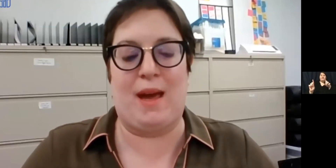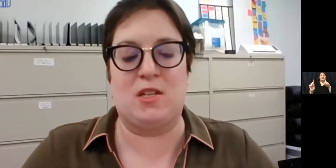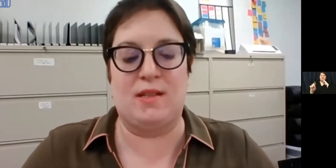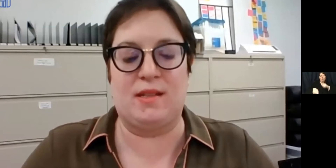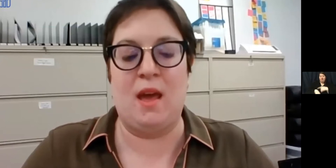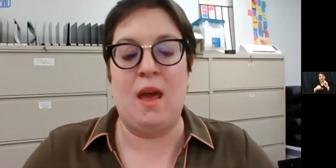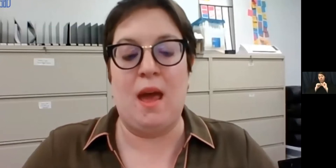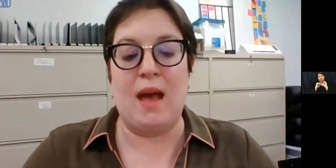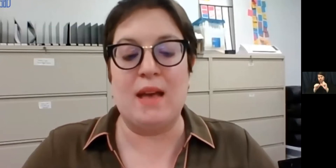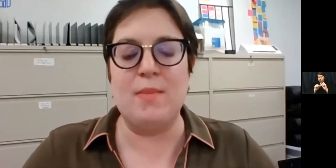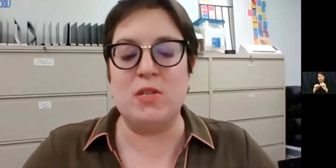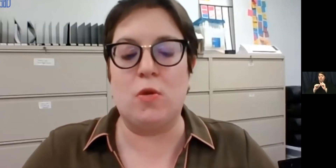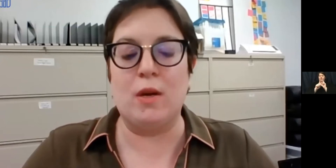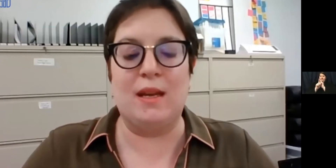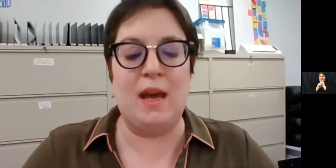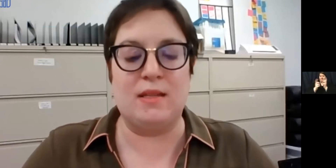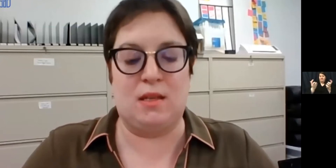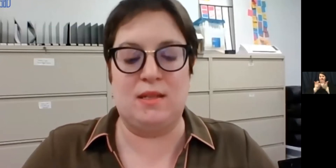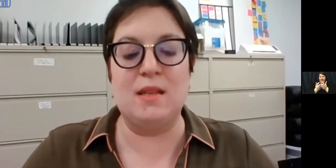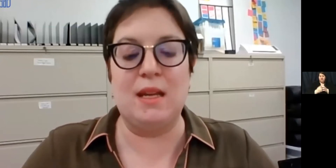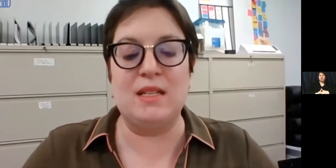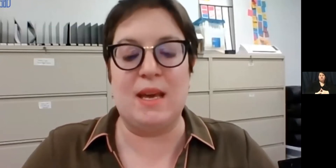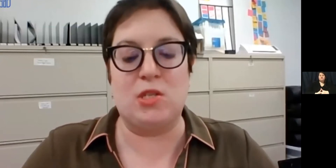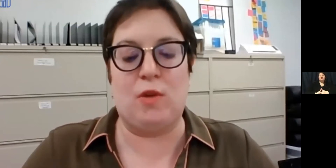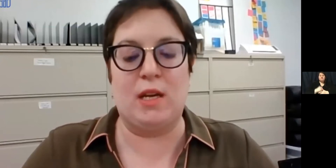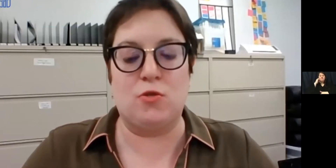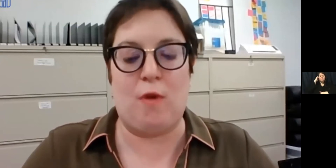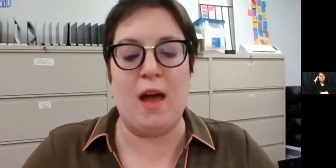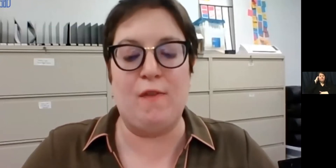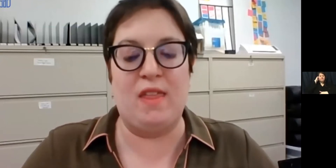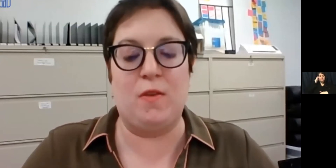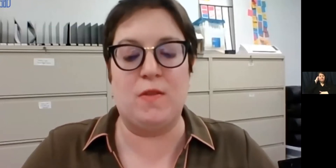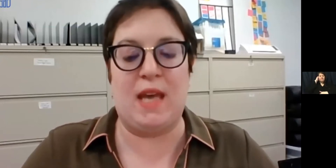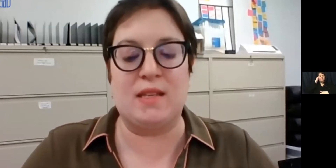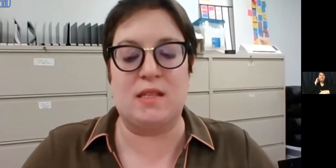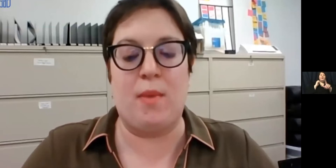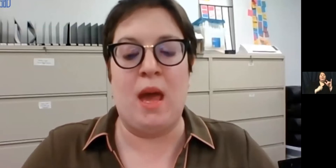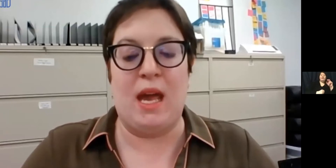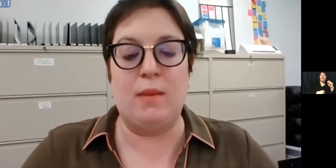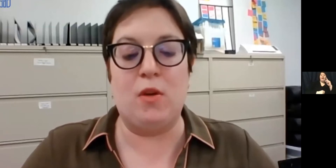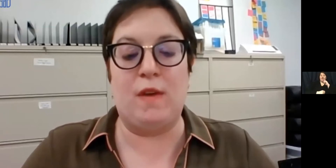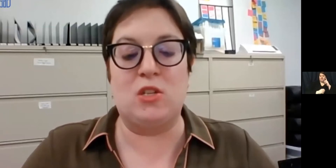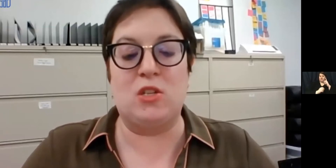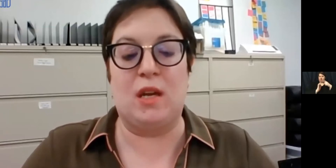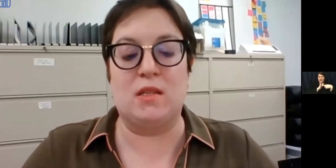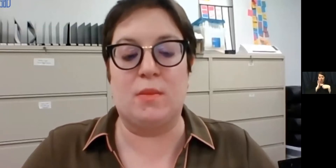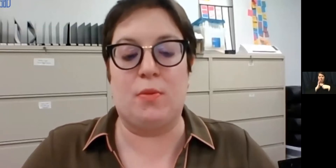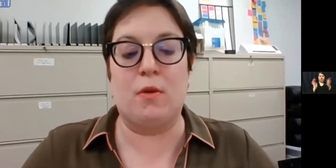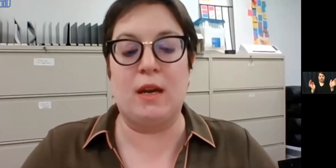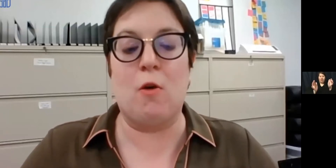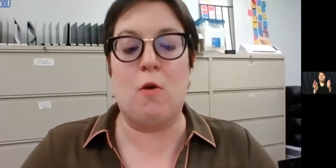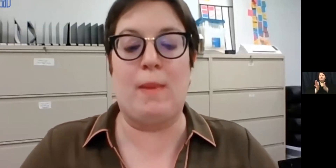mentor matches. As a mentor, Lynn has consistently demonstrated drive, enthusiasm and motivation